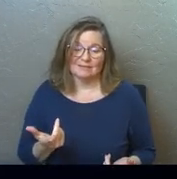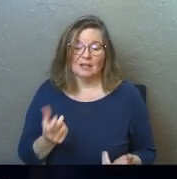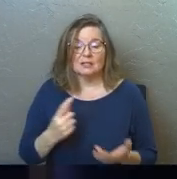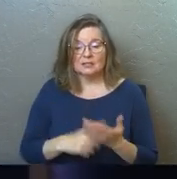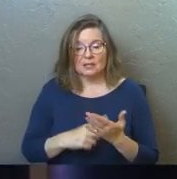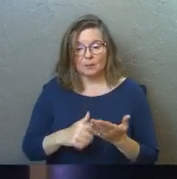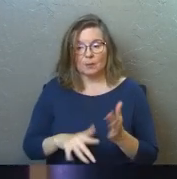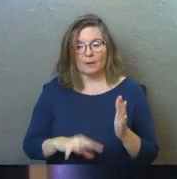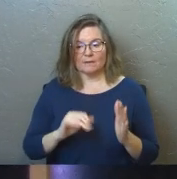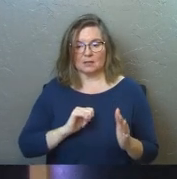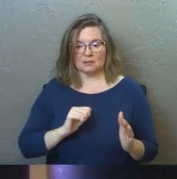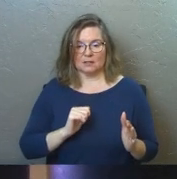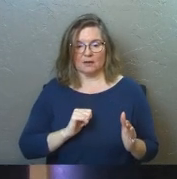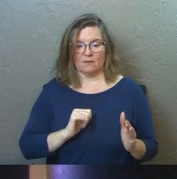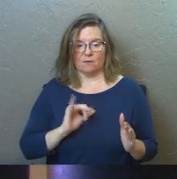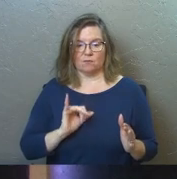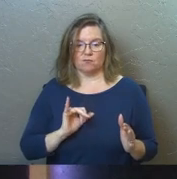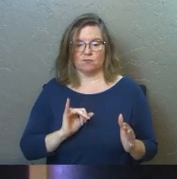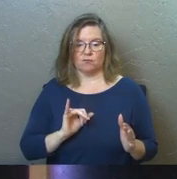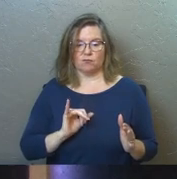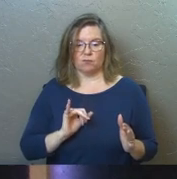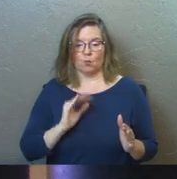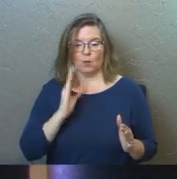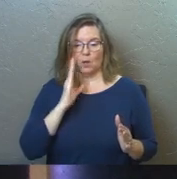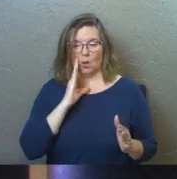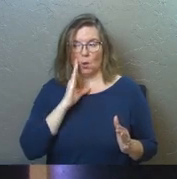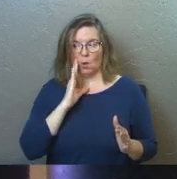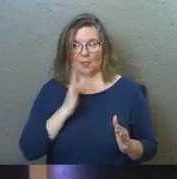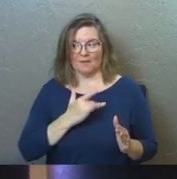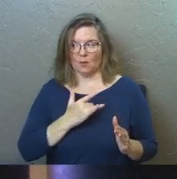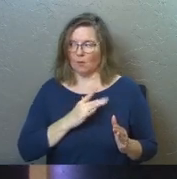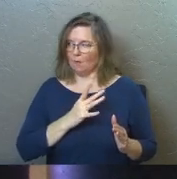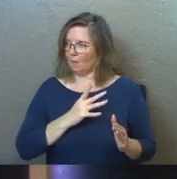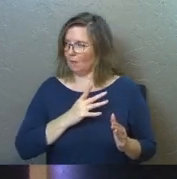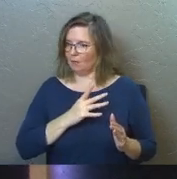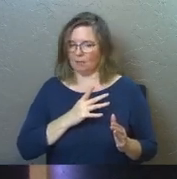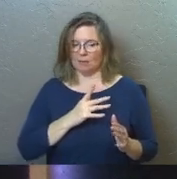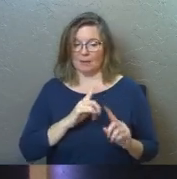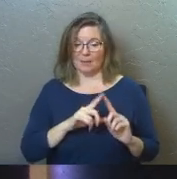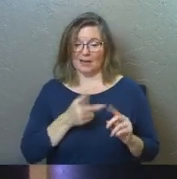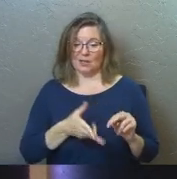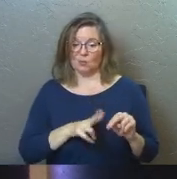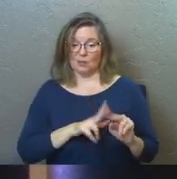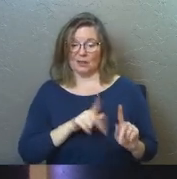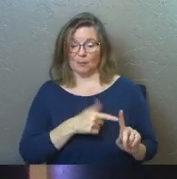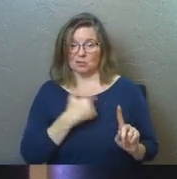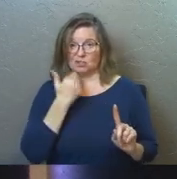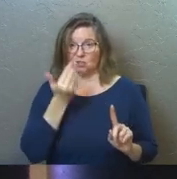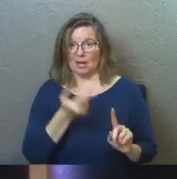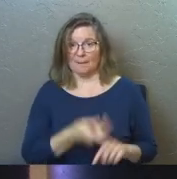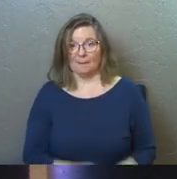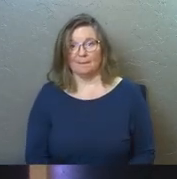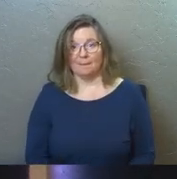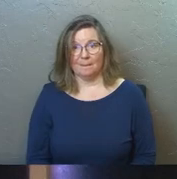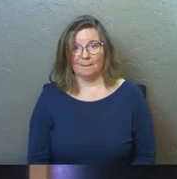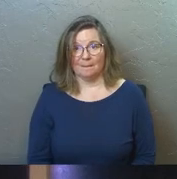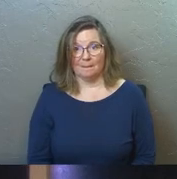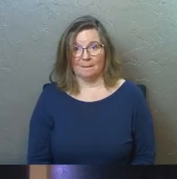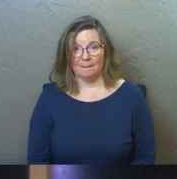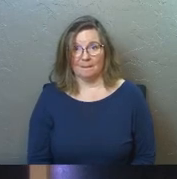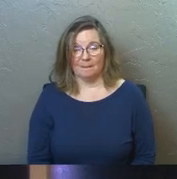And sometimes we find ourselves being in the know about stuff that made us feel good. But it increased that person's shame over there.